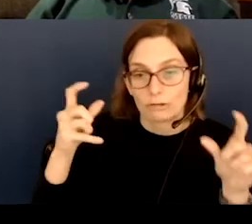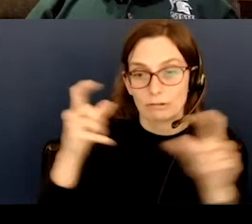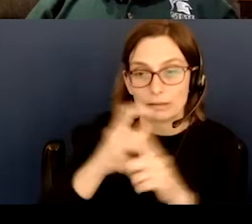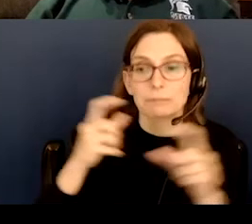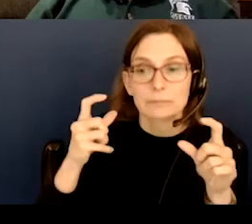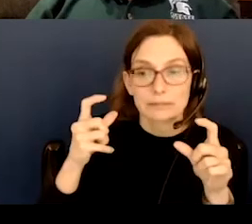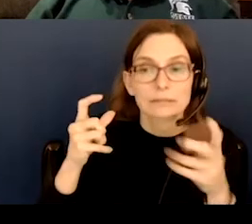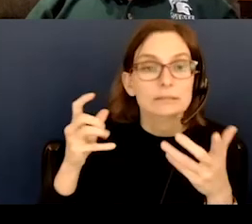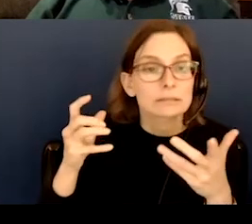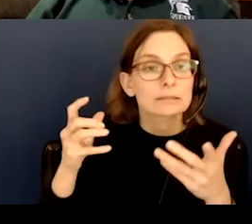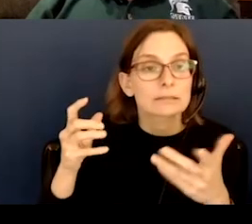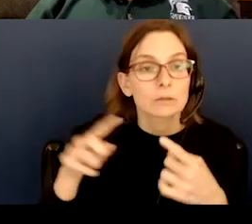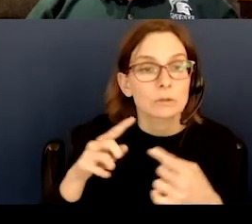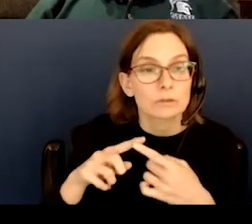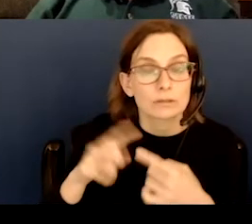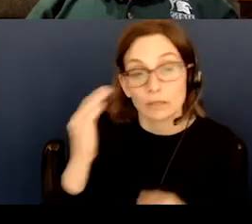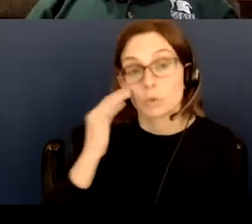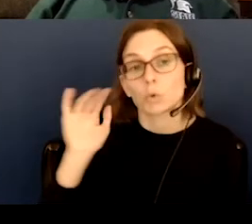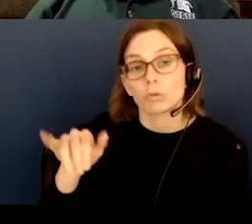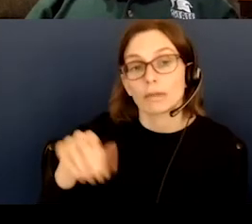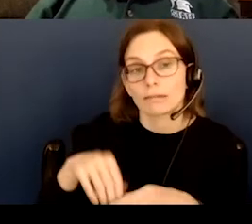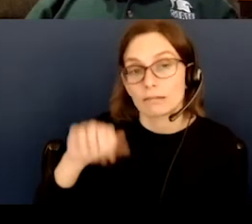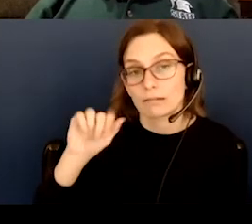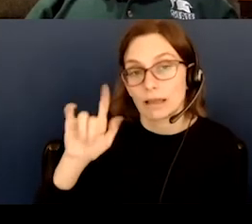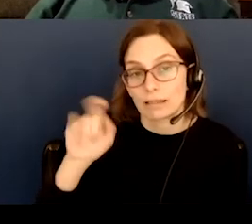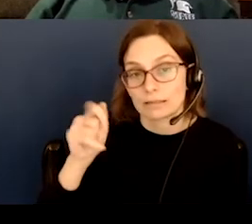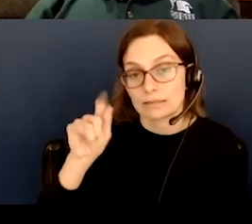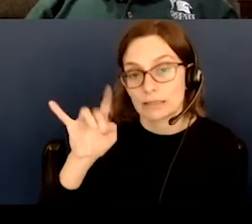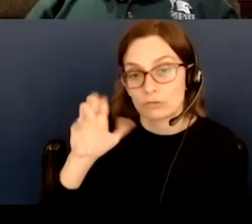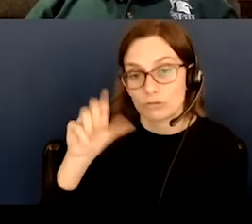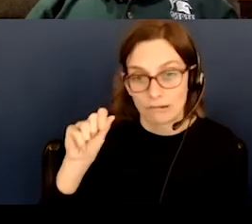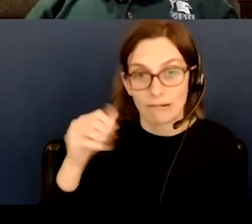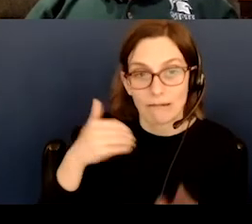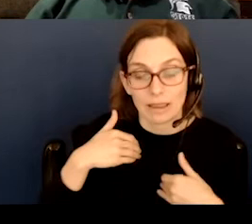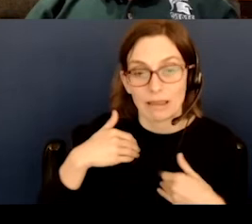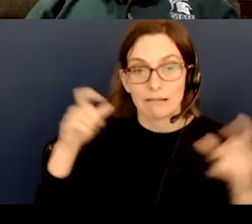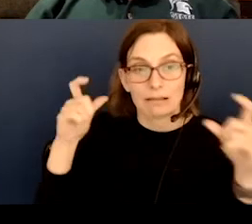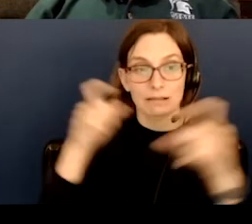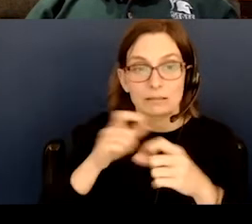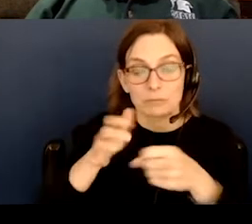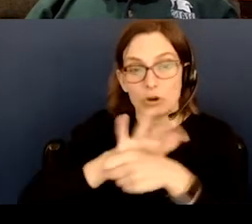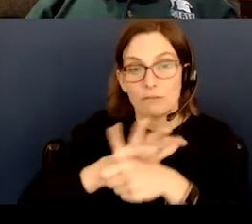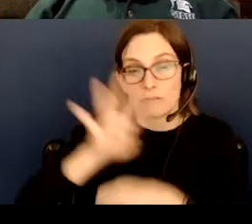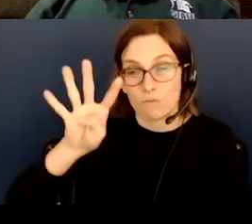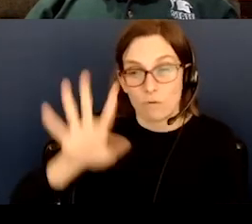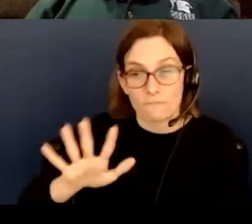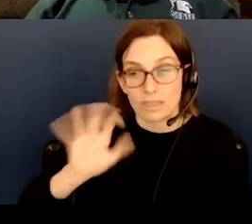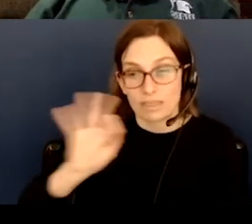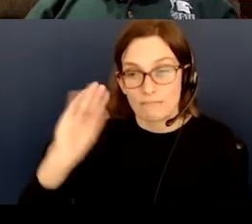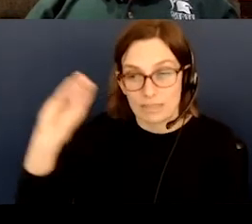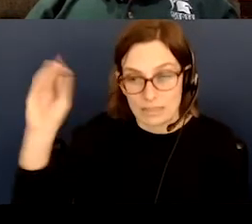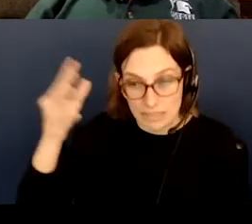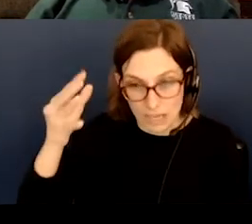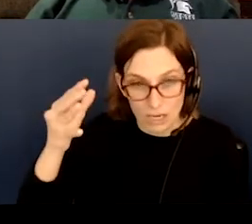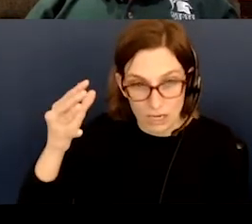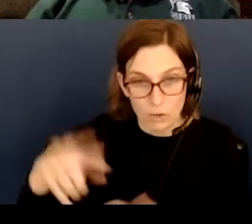or rather, he heard that in Alexandria there was an eclipse that covered four-fifths of the sun. When that eclipse was